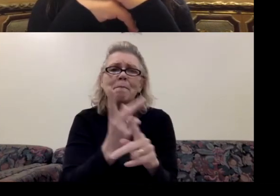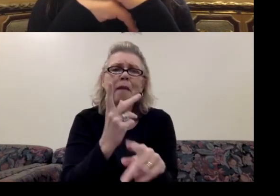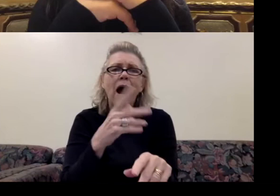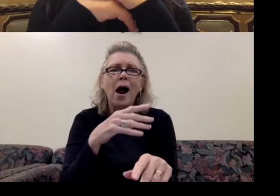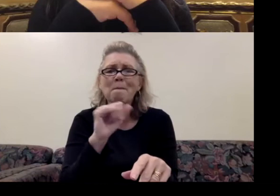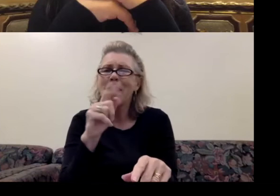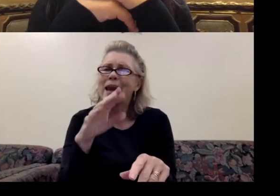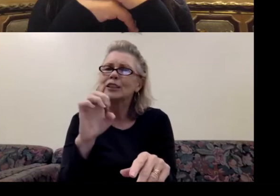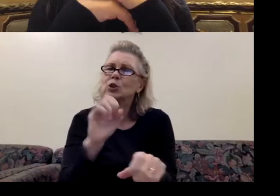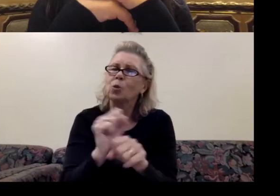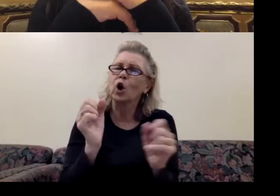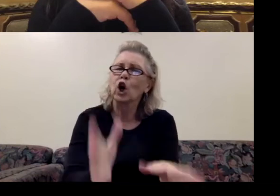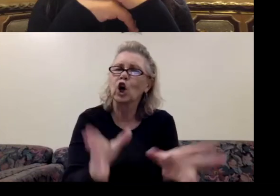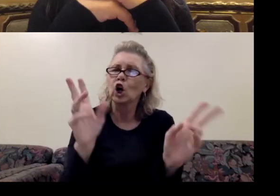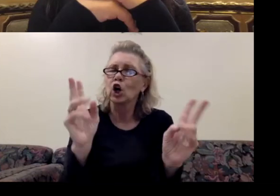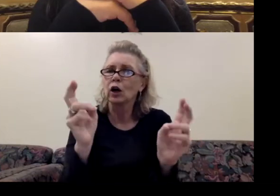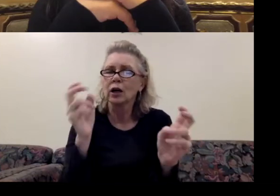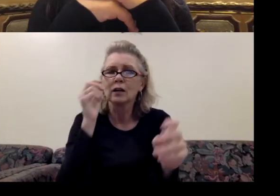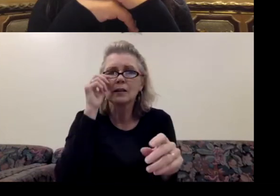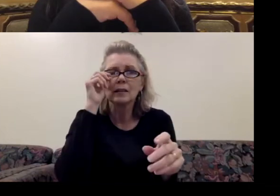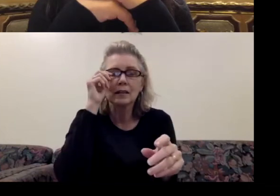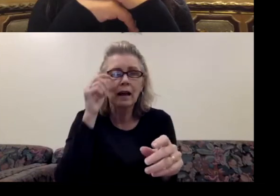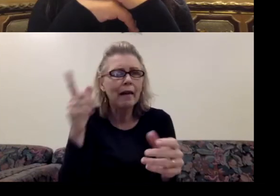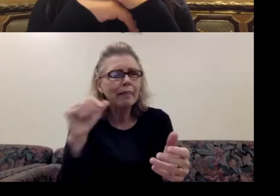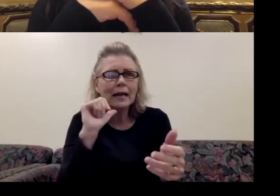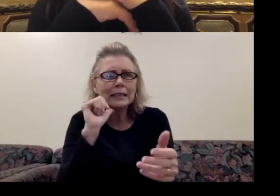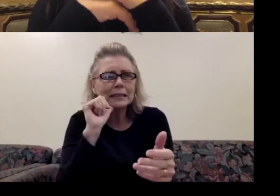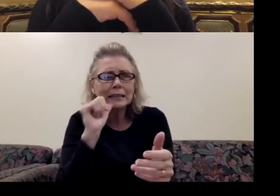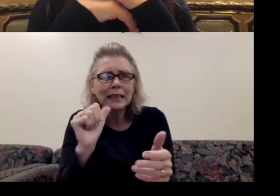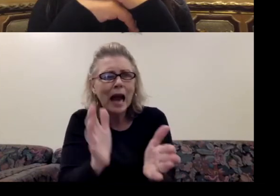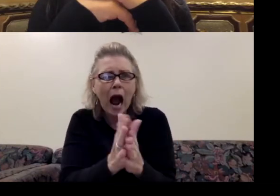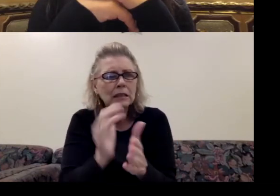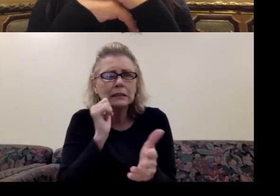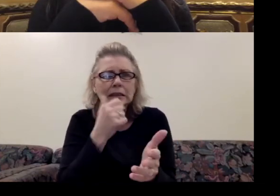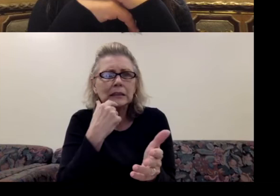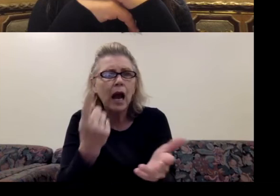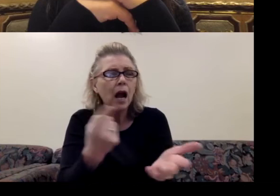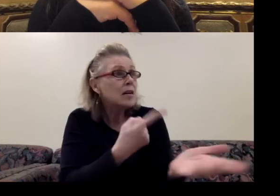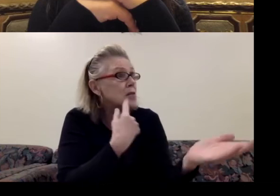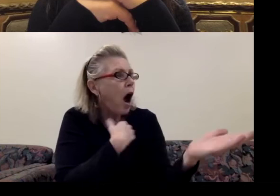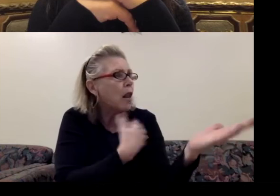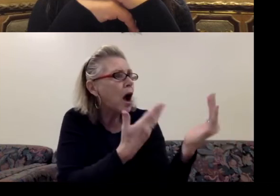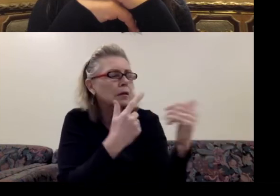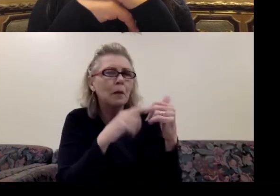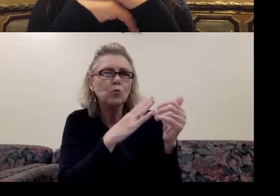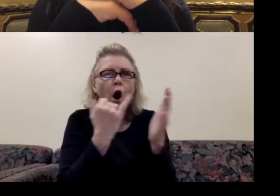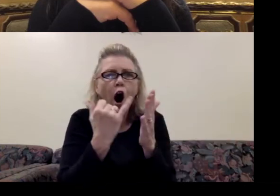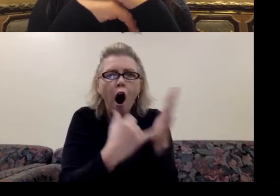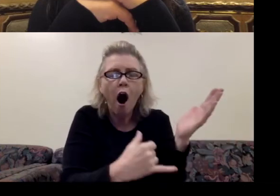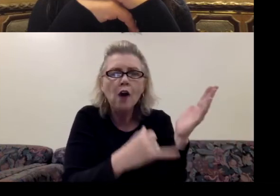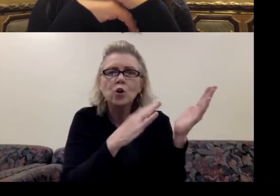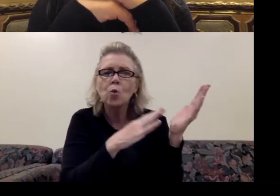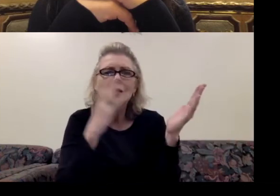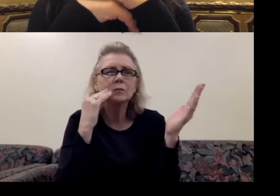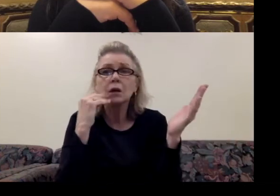ask, tell us about your art. Tell us about your experiences. They